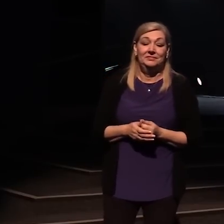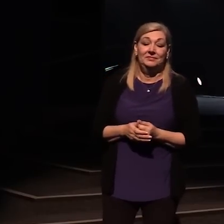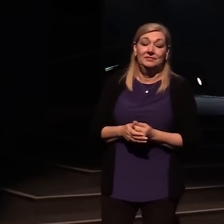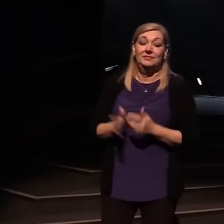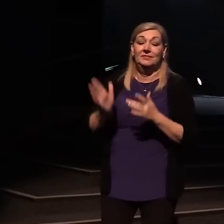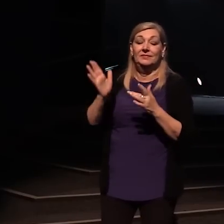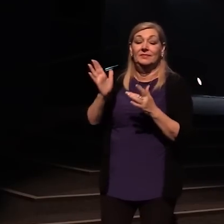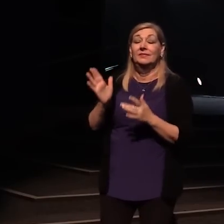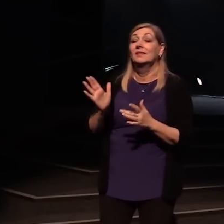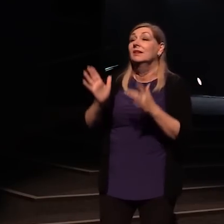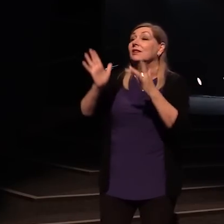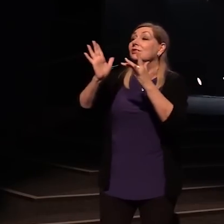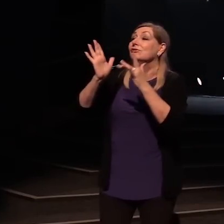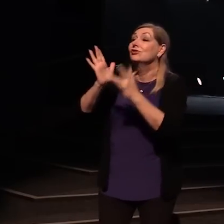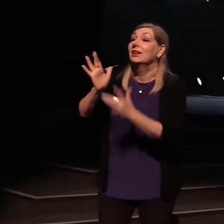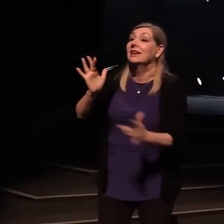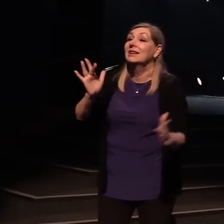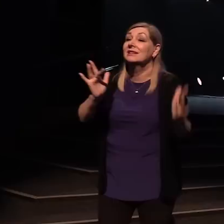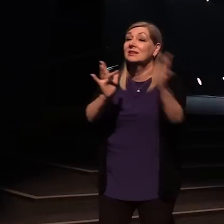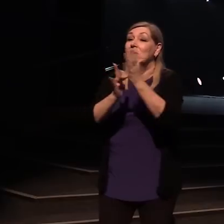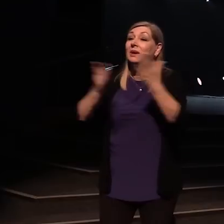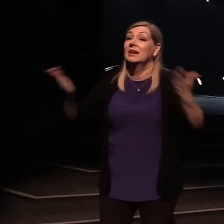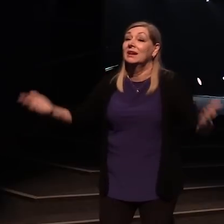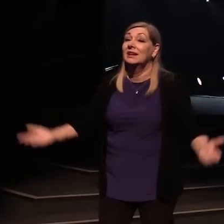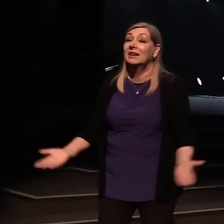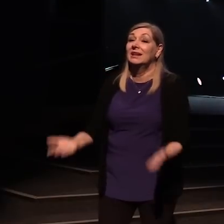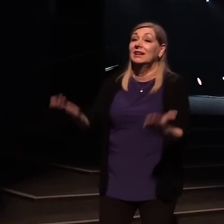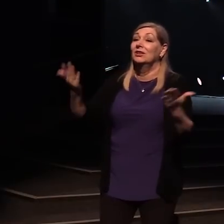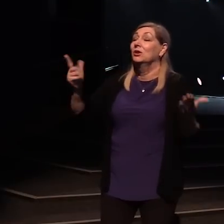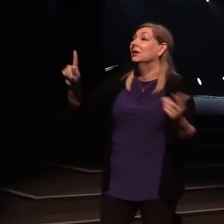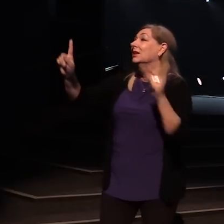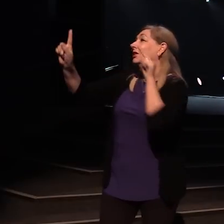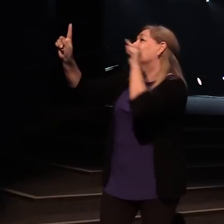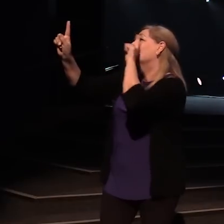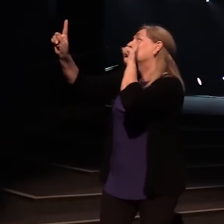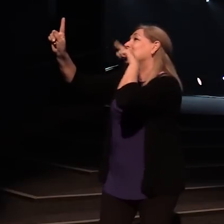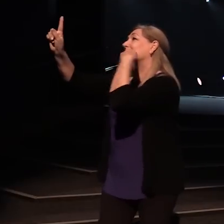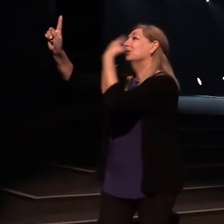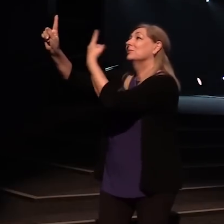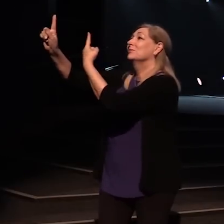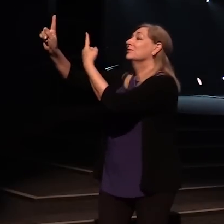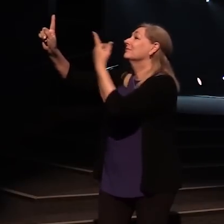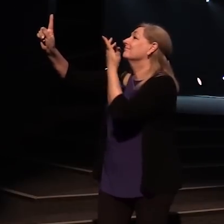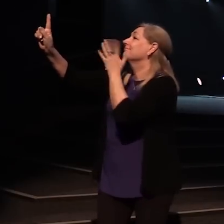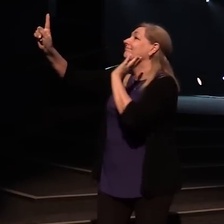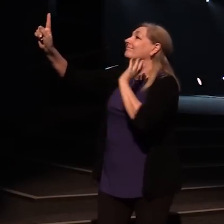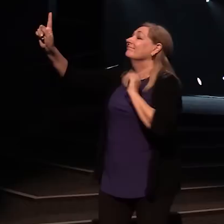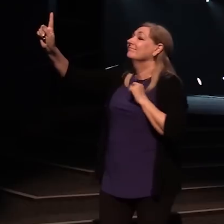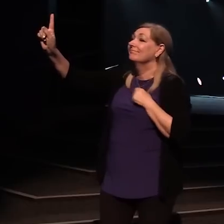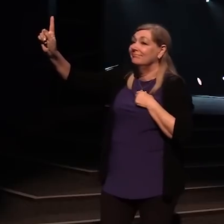Jesus, we are here, we're for you.